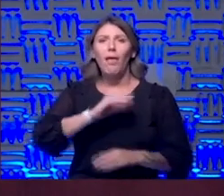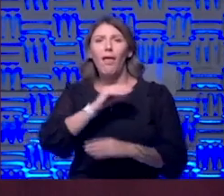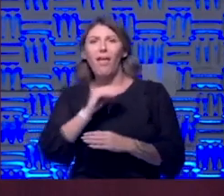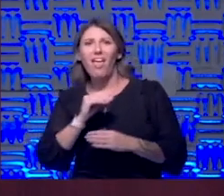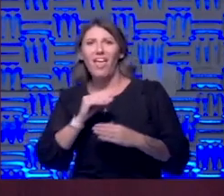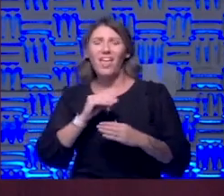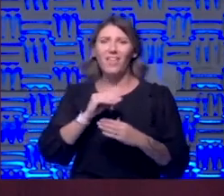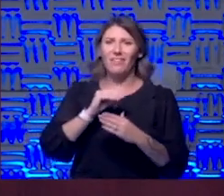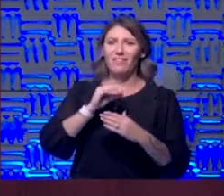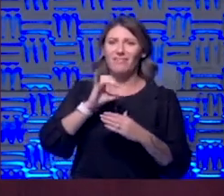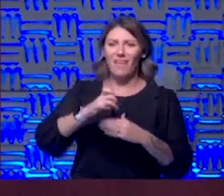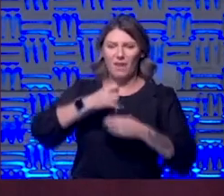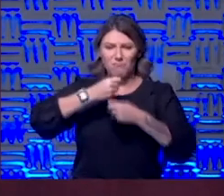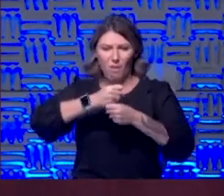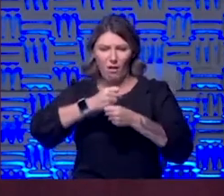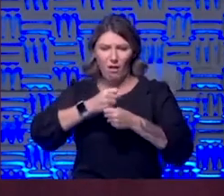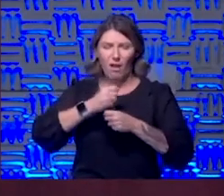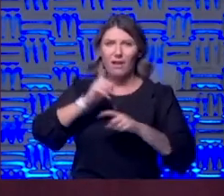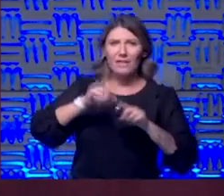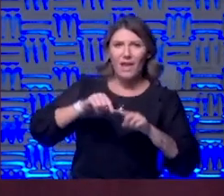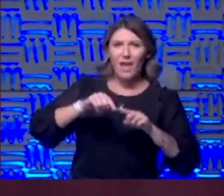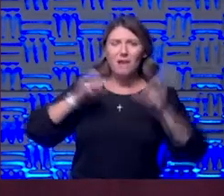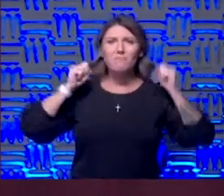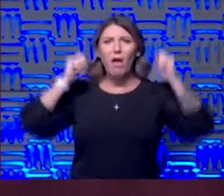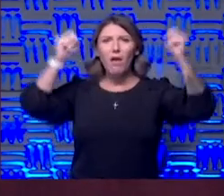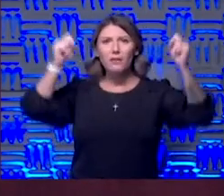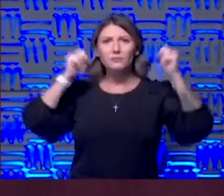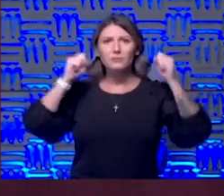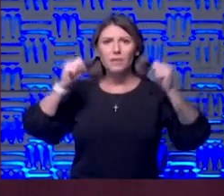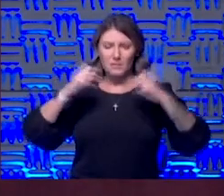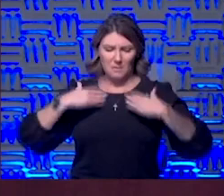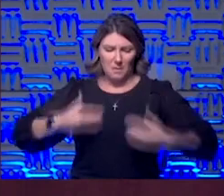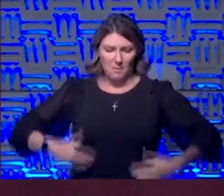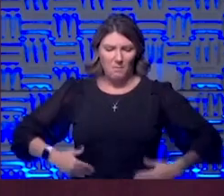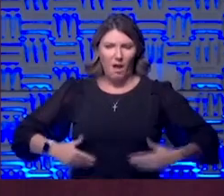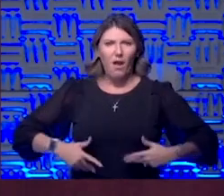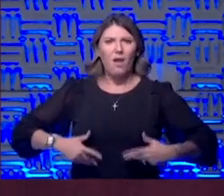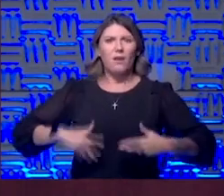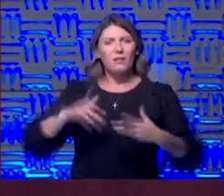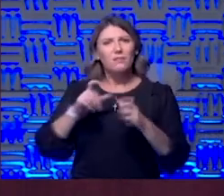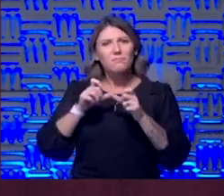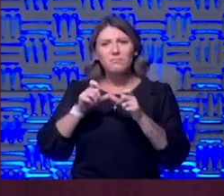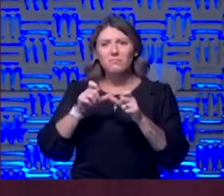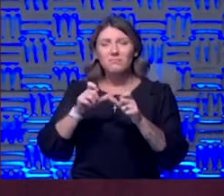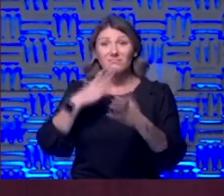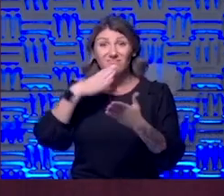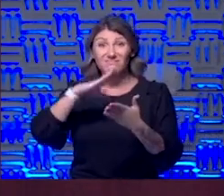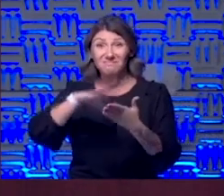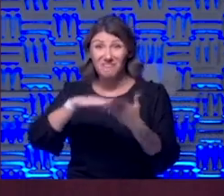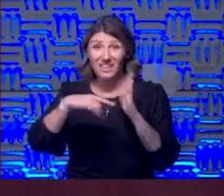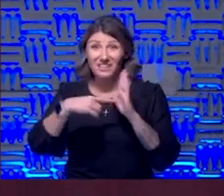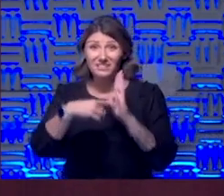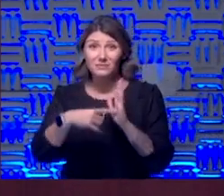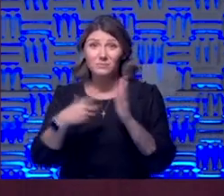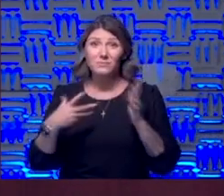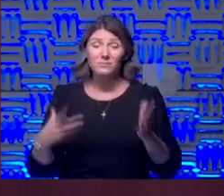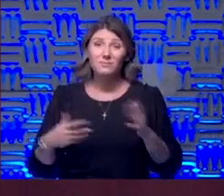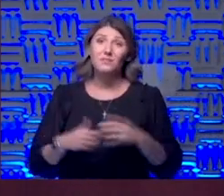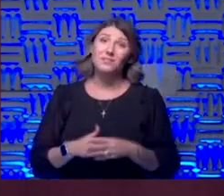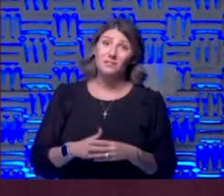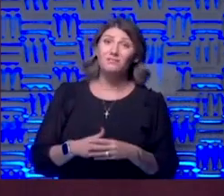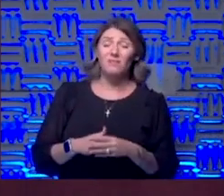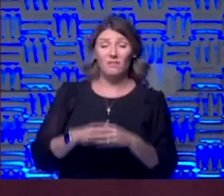not being able to exercise as much as before these are pretty bad signs of